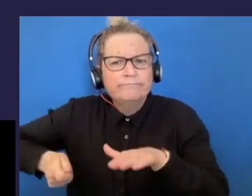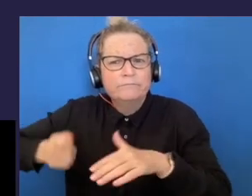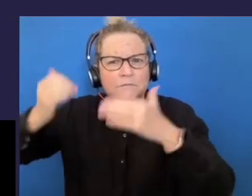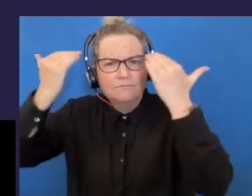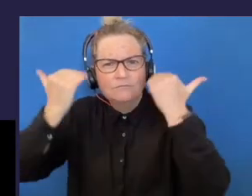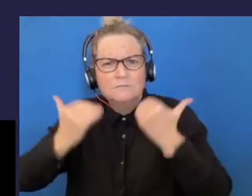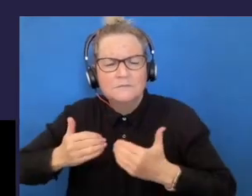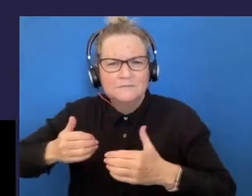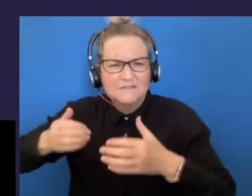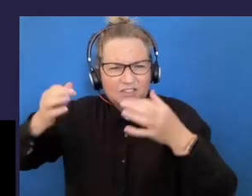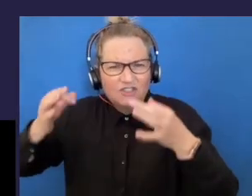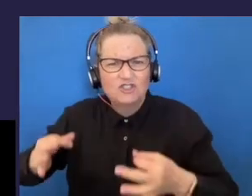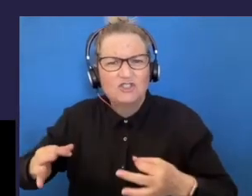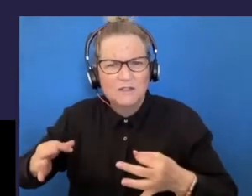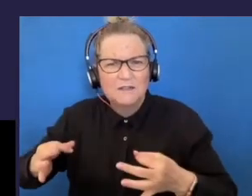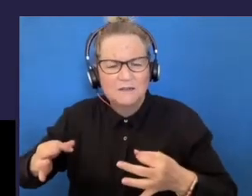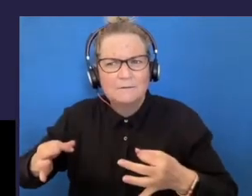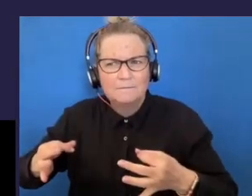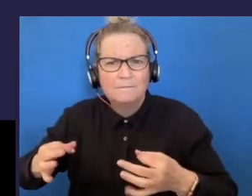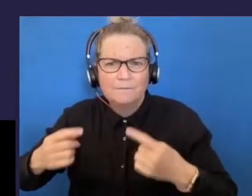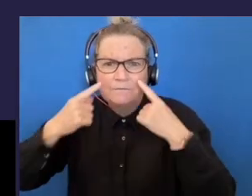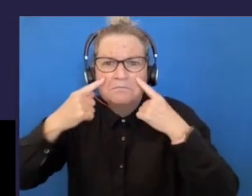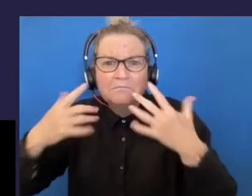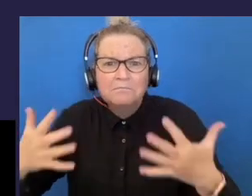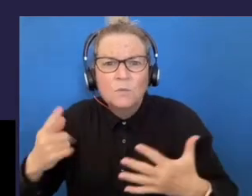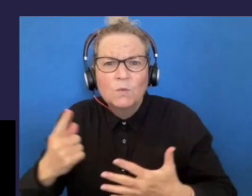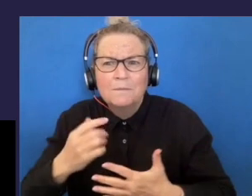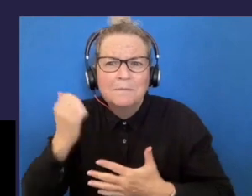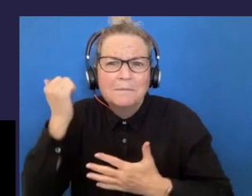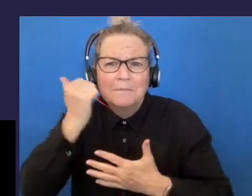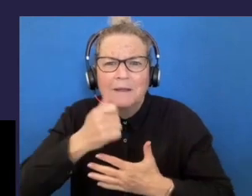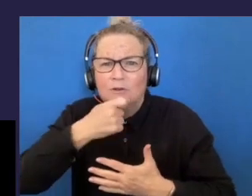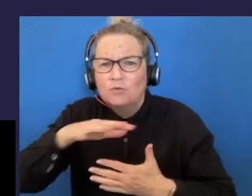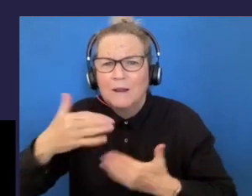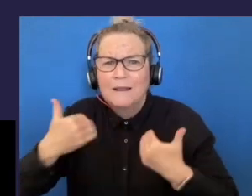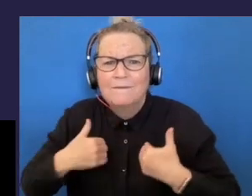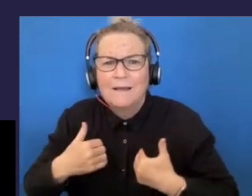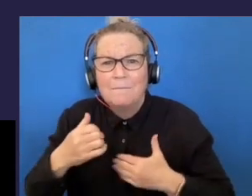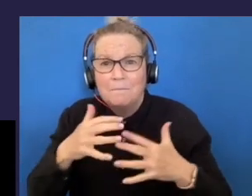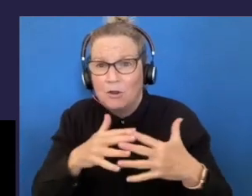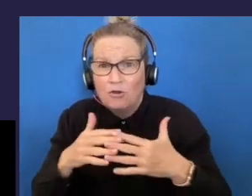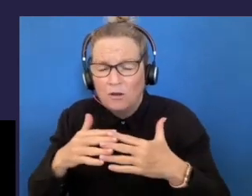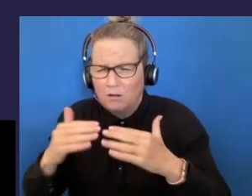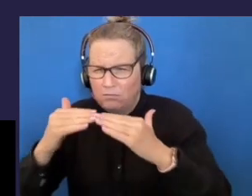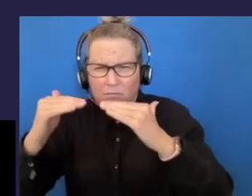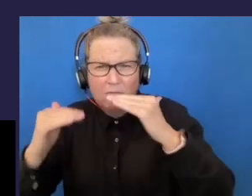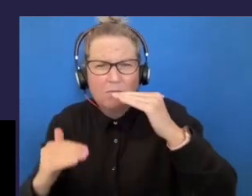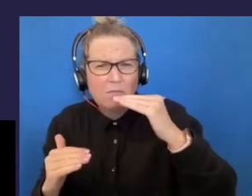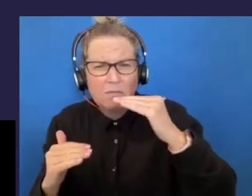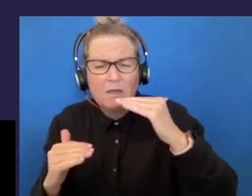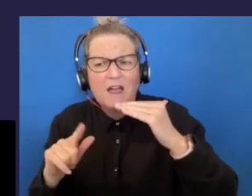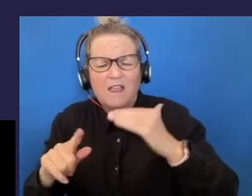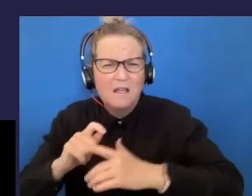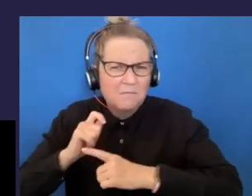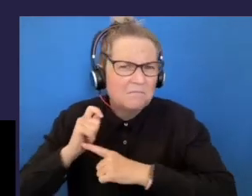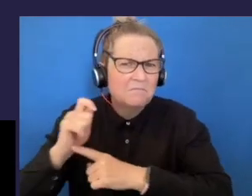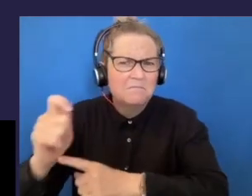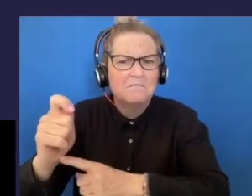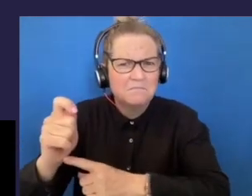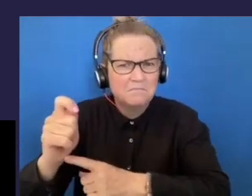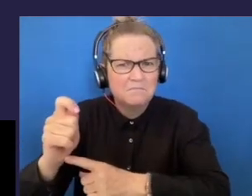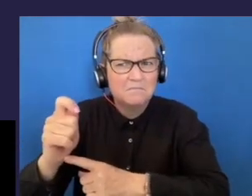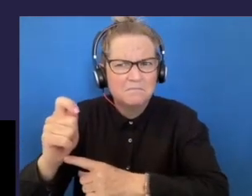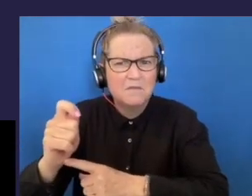is inherently unequal for African American children paved the way for a subsequent class action concerning children with